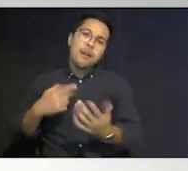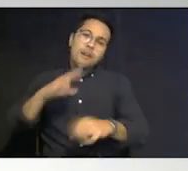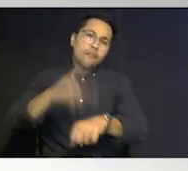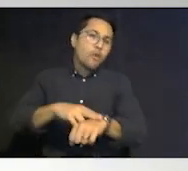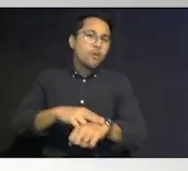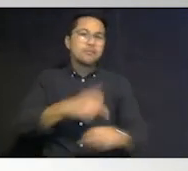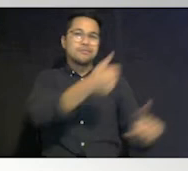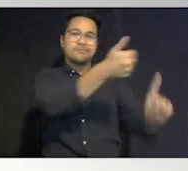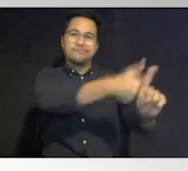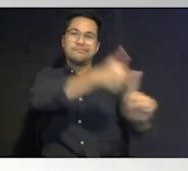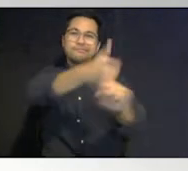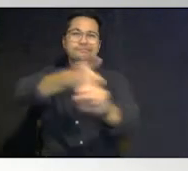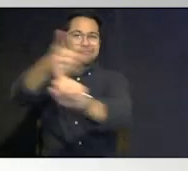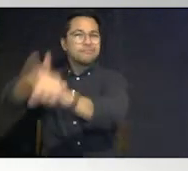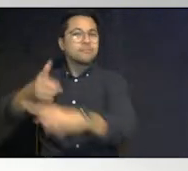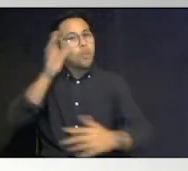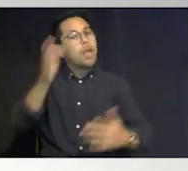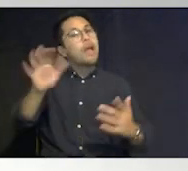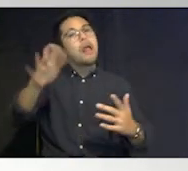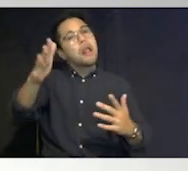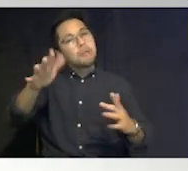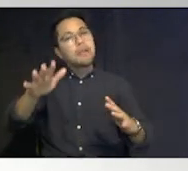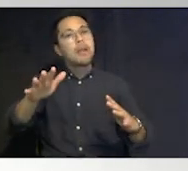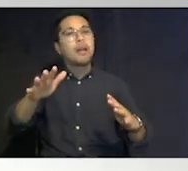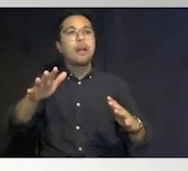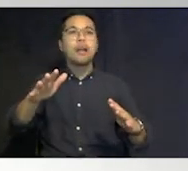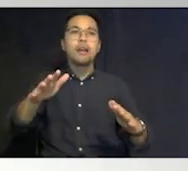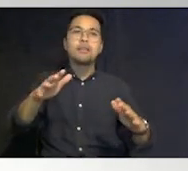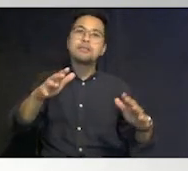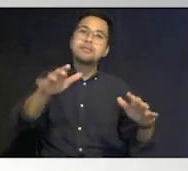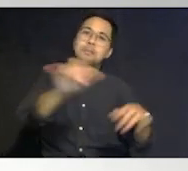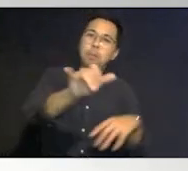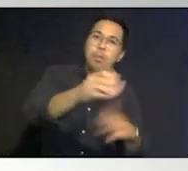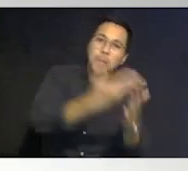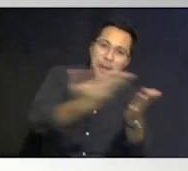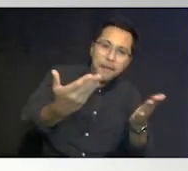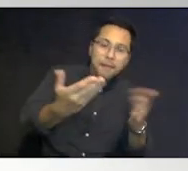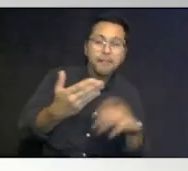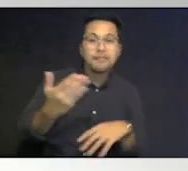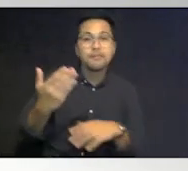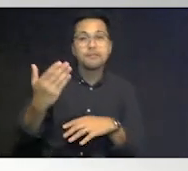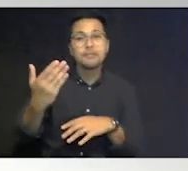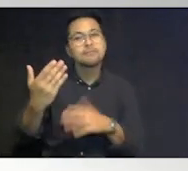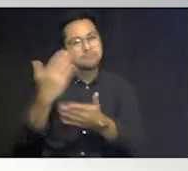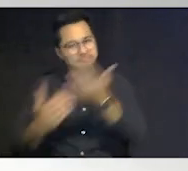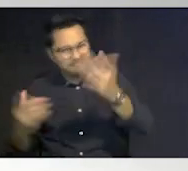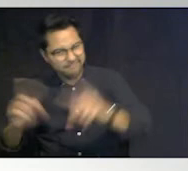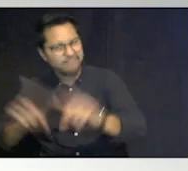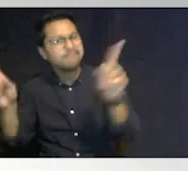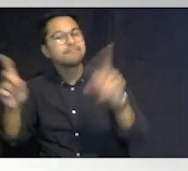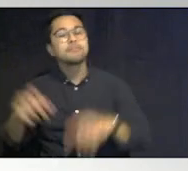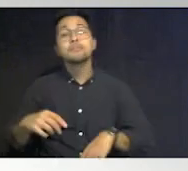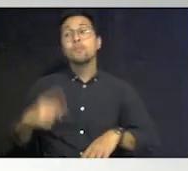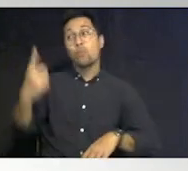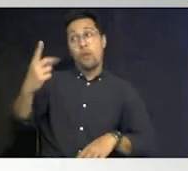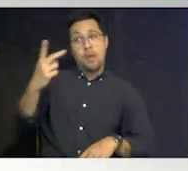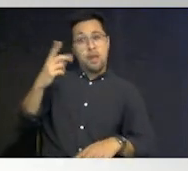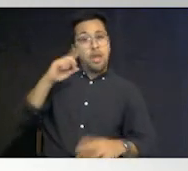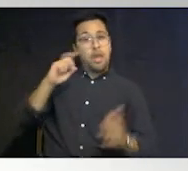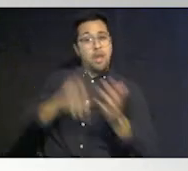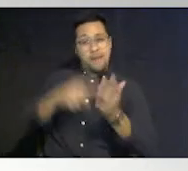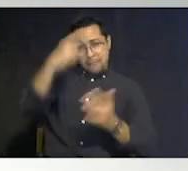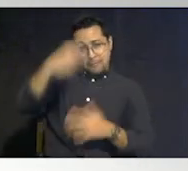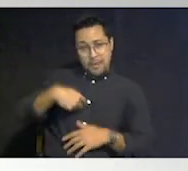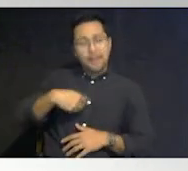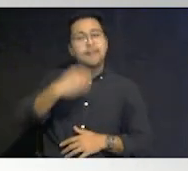kit is going to have some similarities but it will have some differences as well one of the things that really jumps out to me on this is food